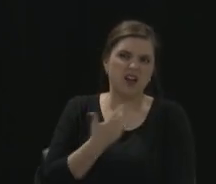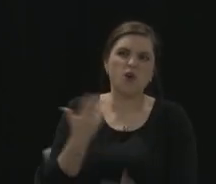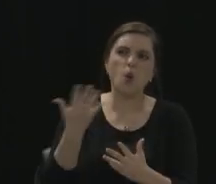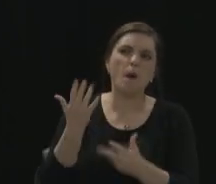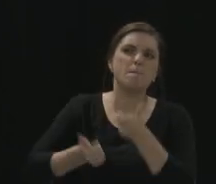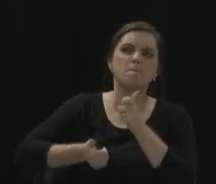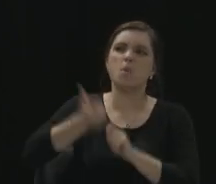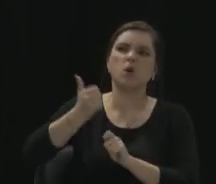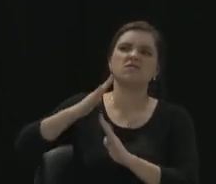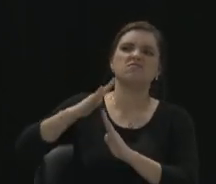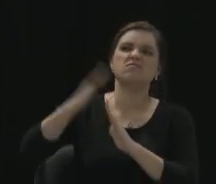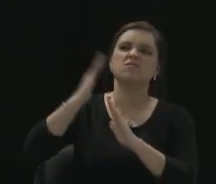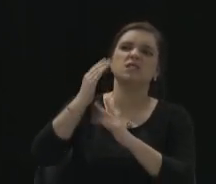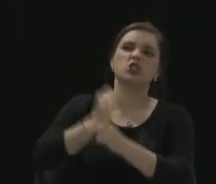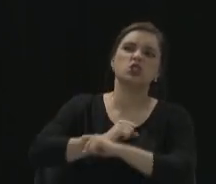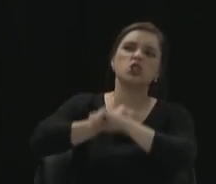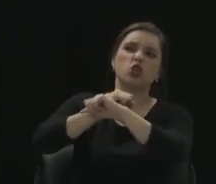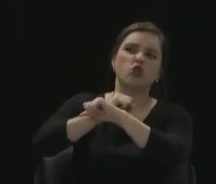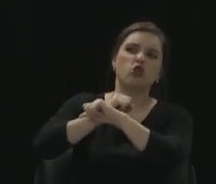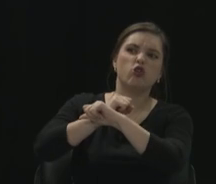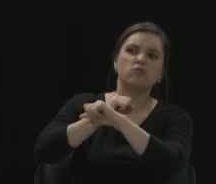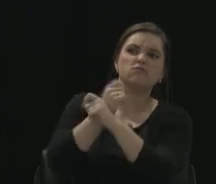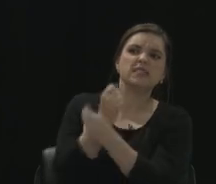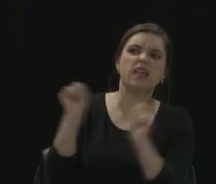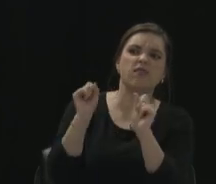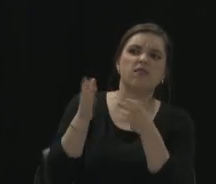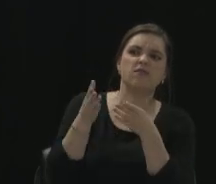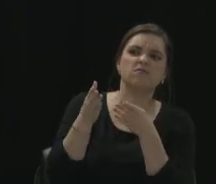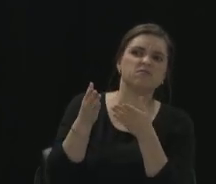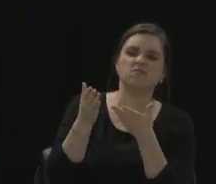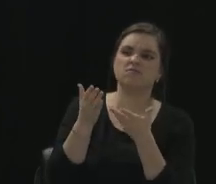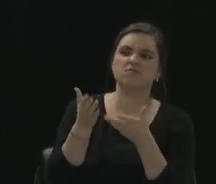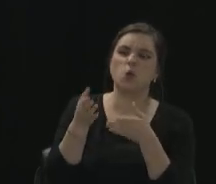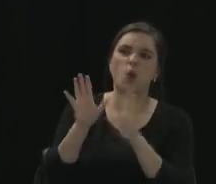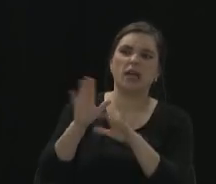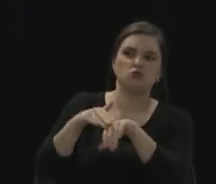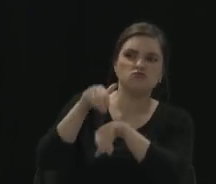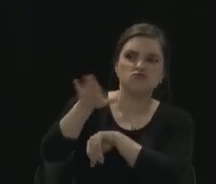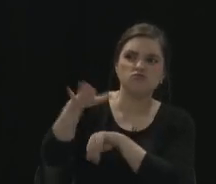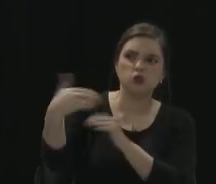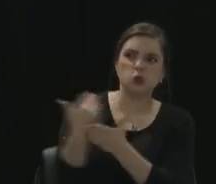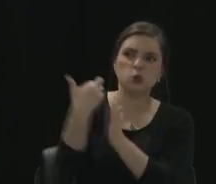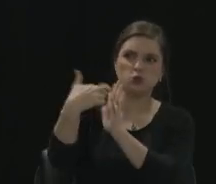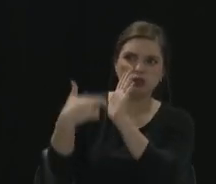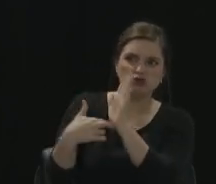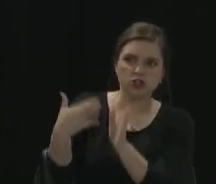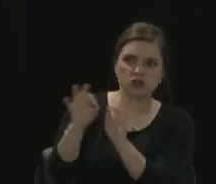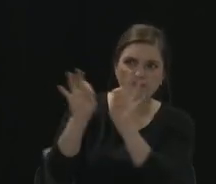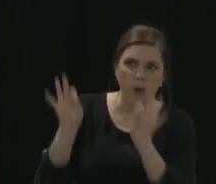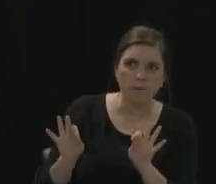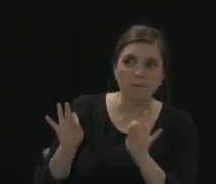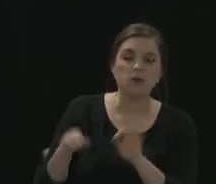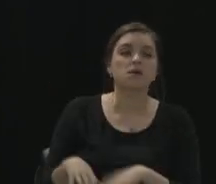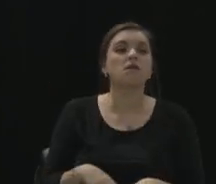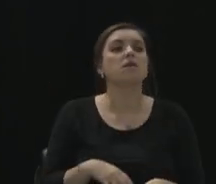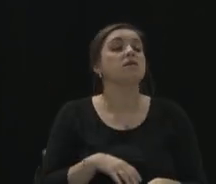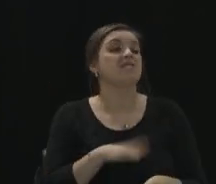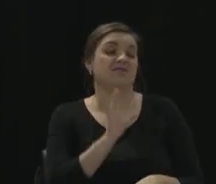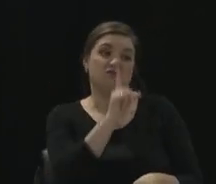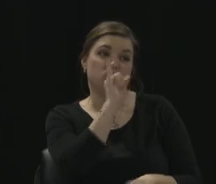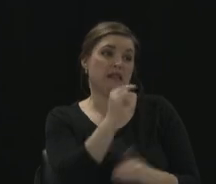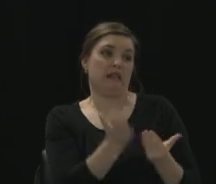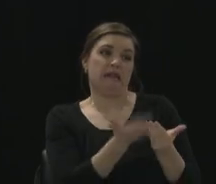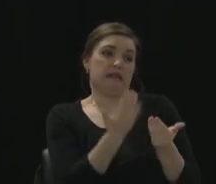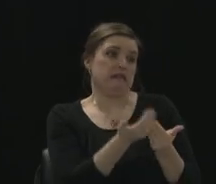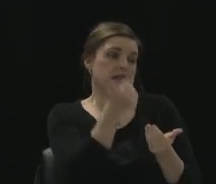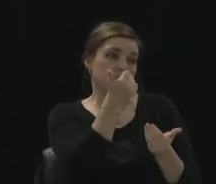that perhaps are a little concerned about how this information is used? The easiest way that is probably really secure is,